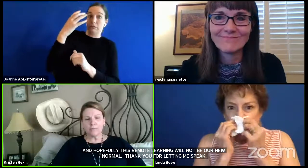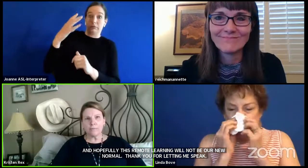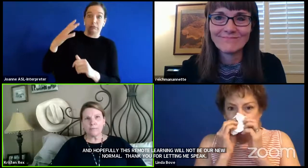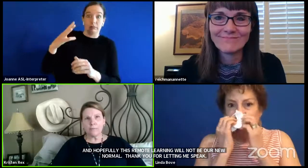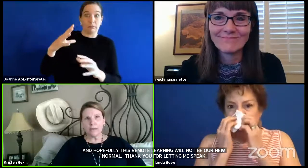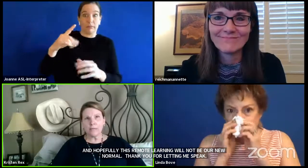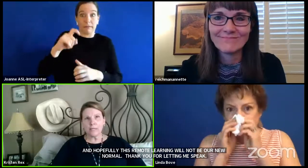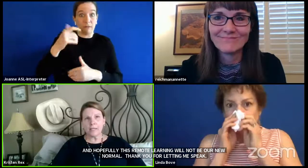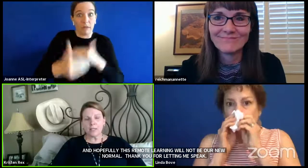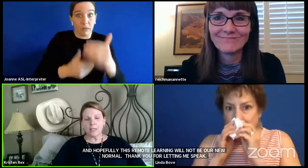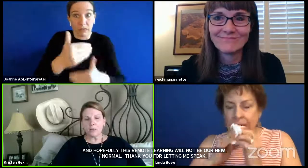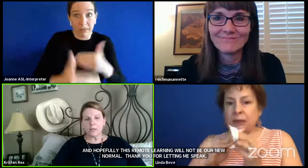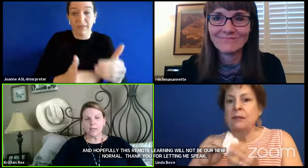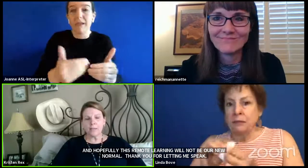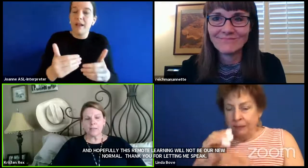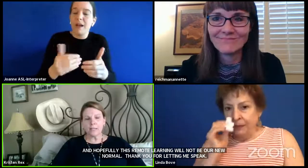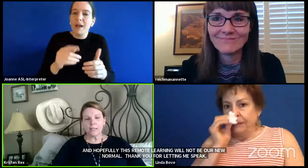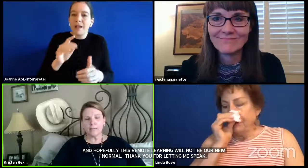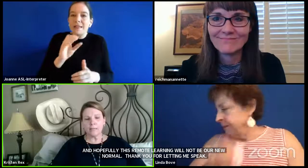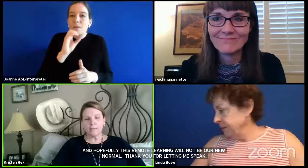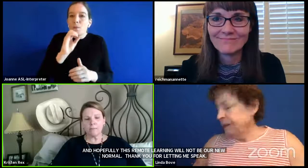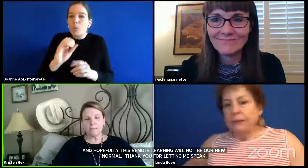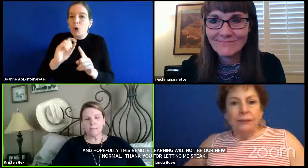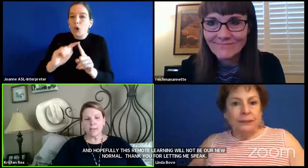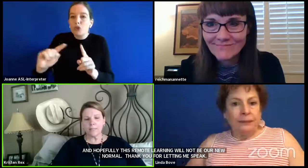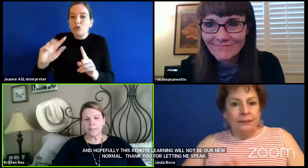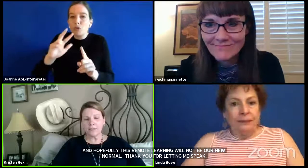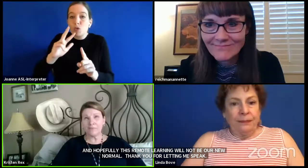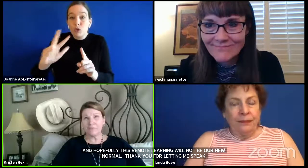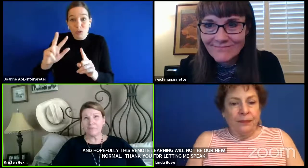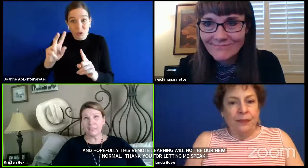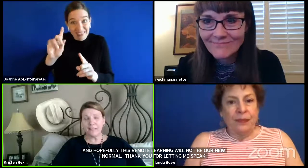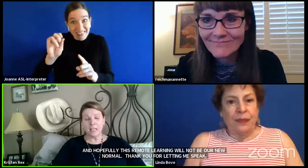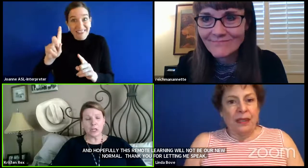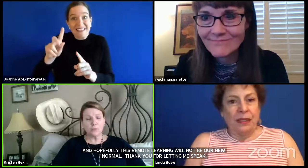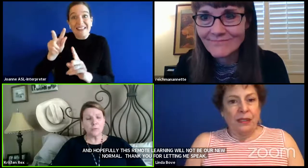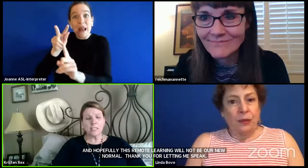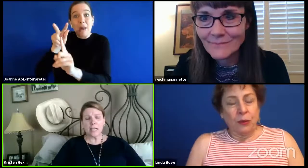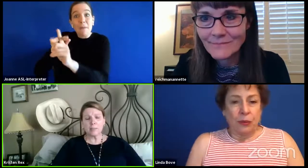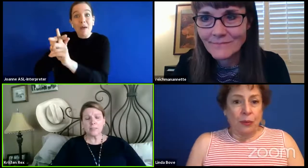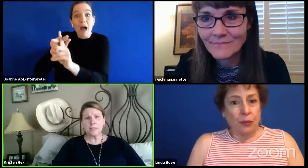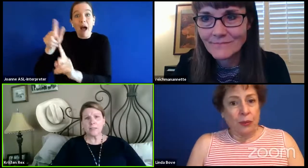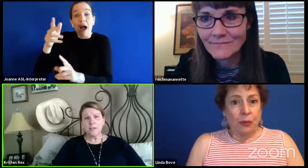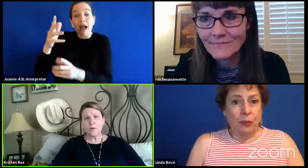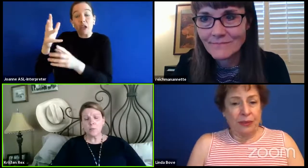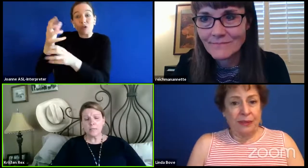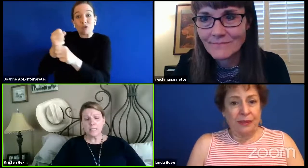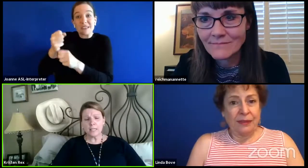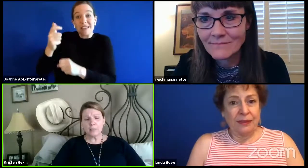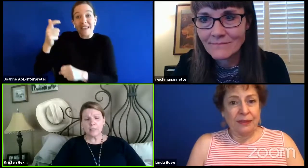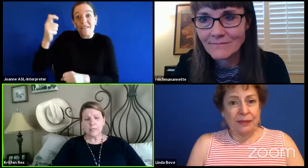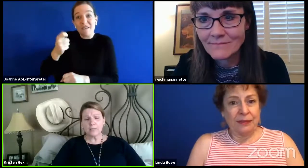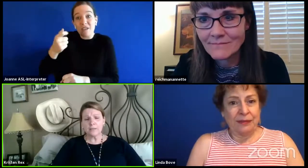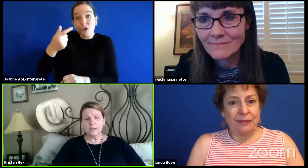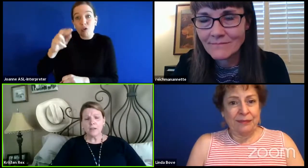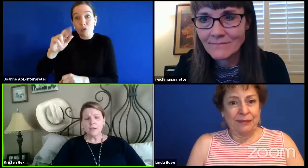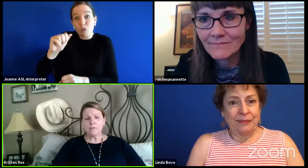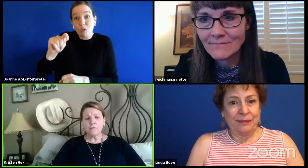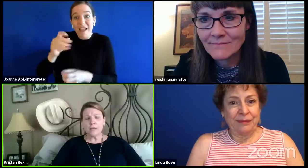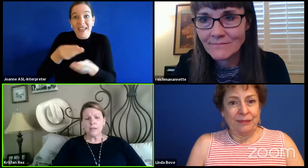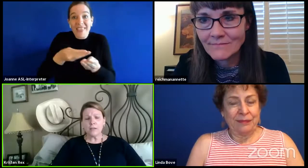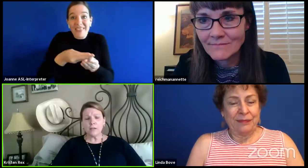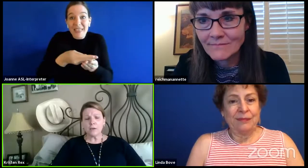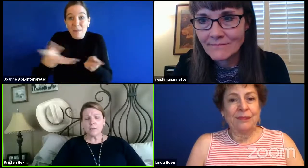three, they managed to get grants and they passed out. I think a hundred tablets with data plans